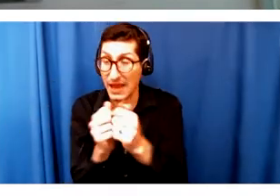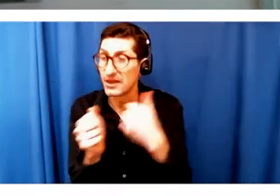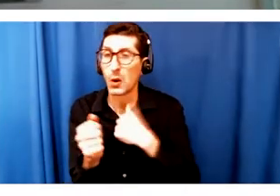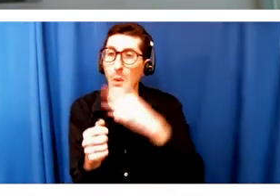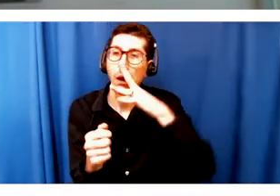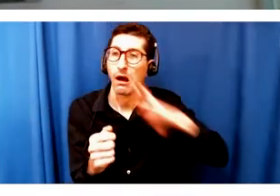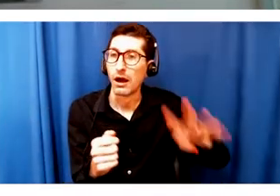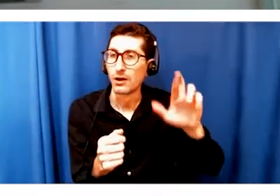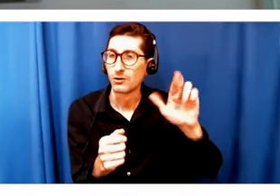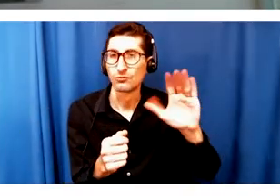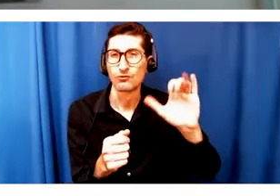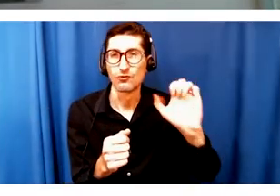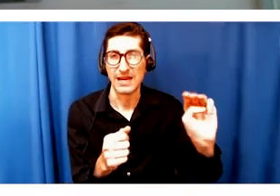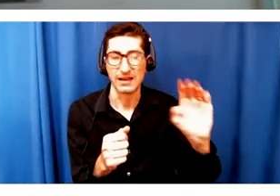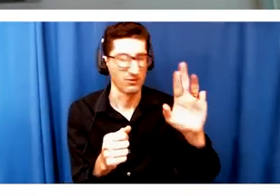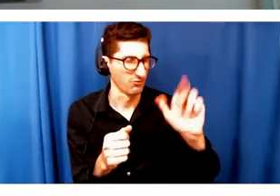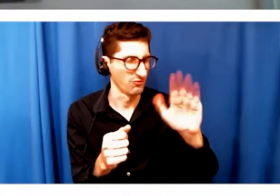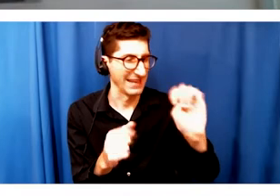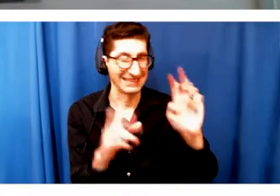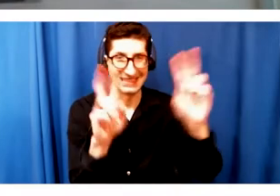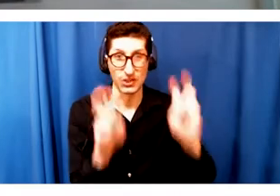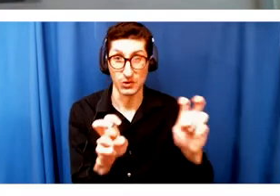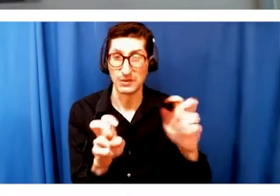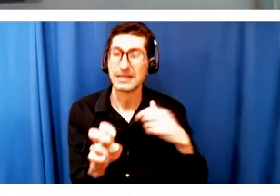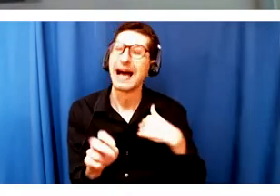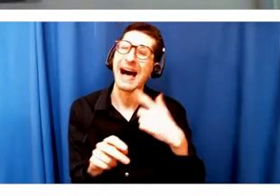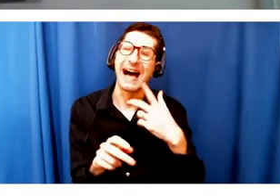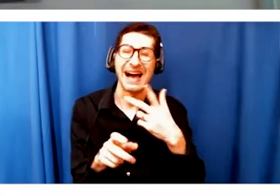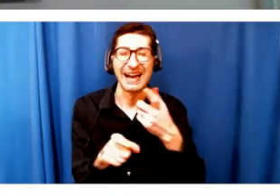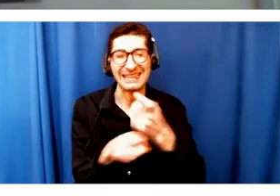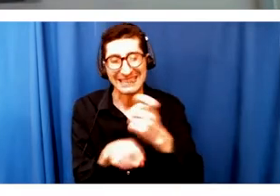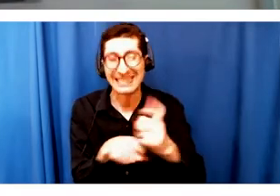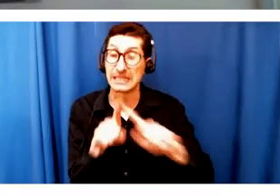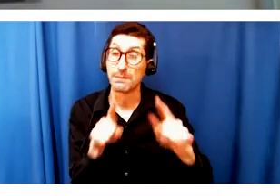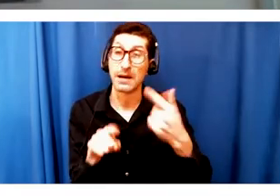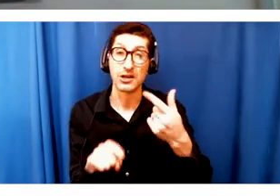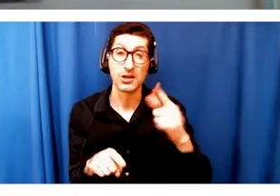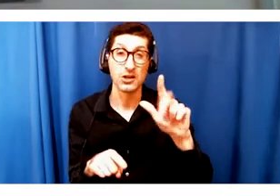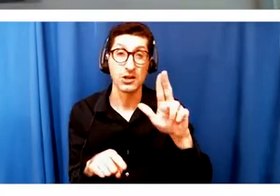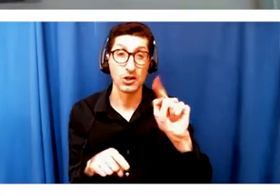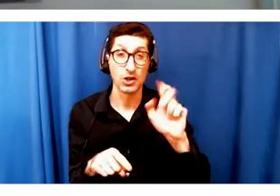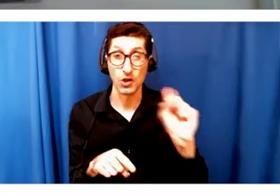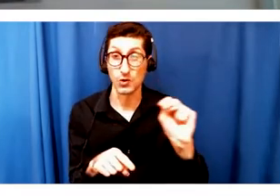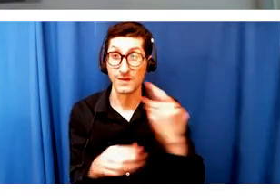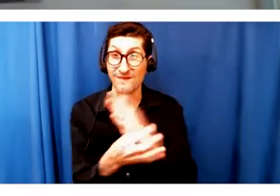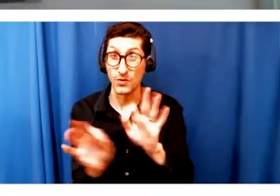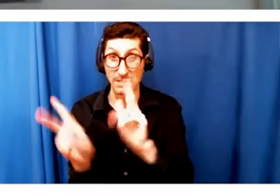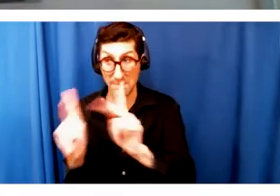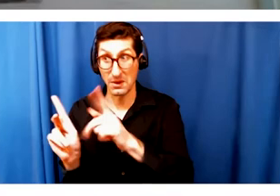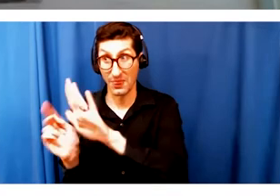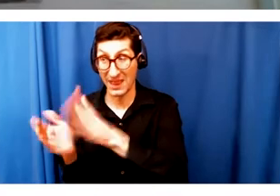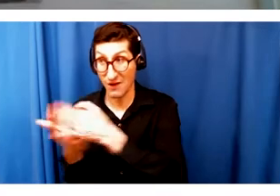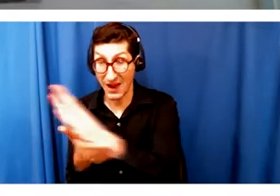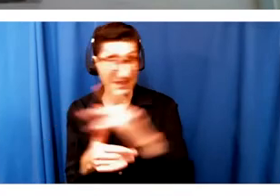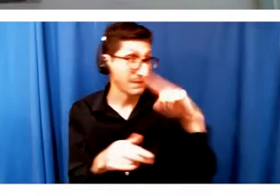fixed. I jokingly say that gluten-free people in this country have more rights than Black people. And that's because it's so hard